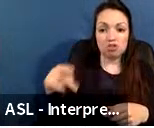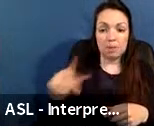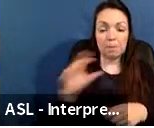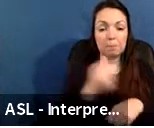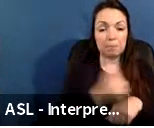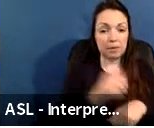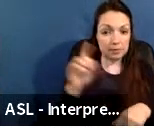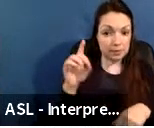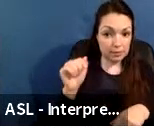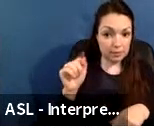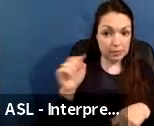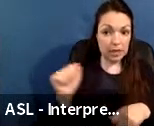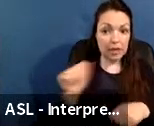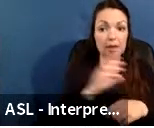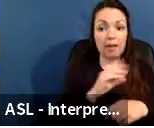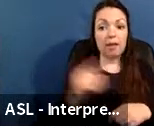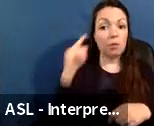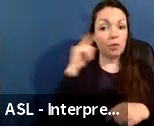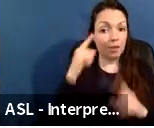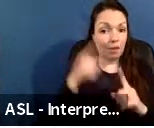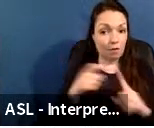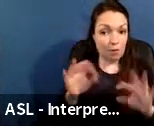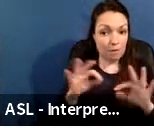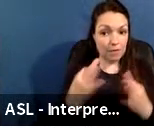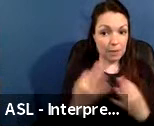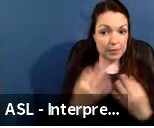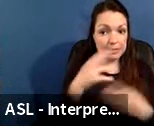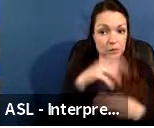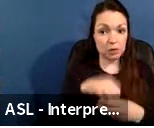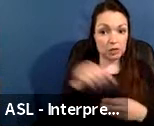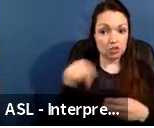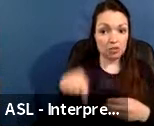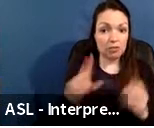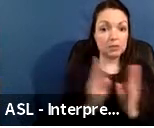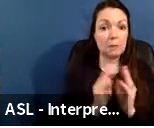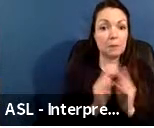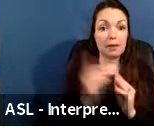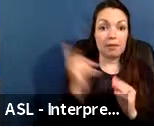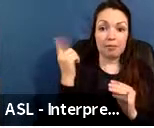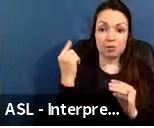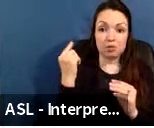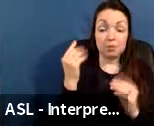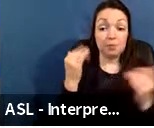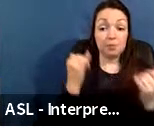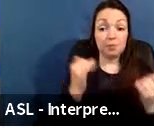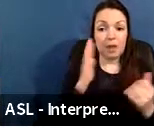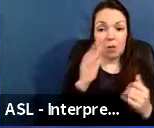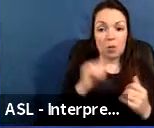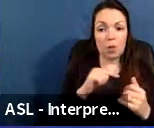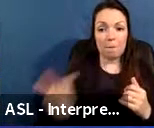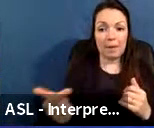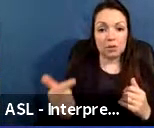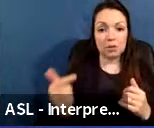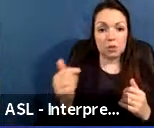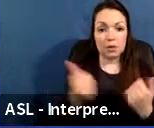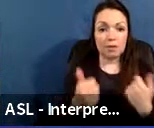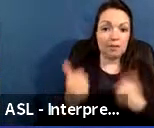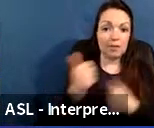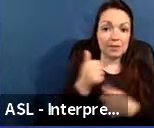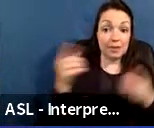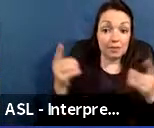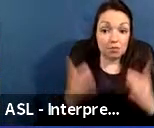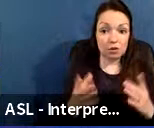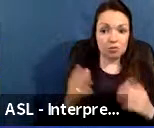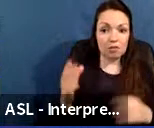from the community, the families that engaged in this space last year. I'll now turn it back over to our executive director of capital